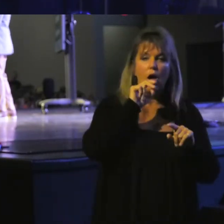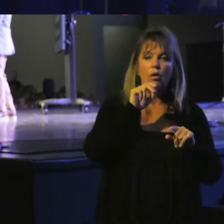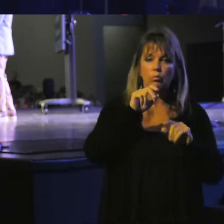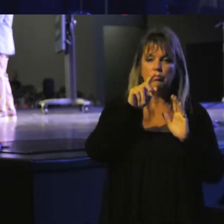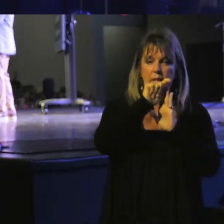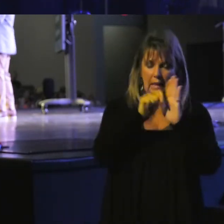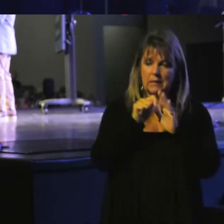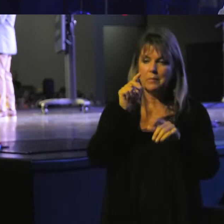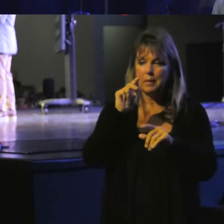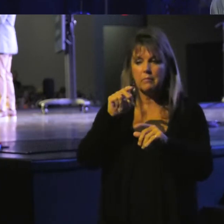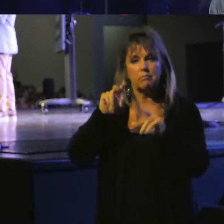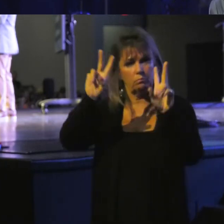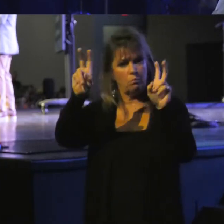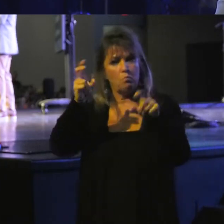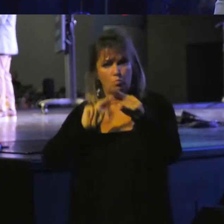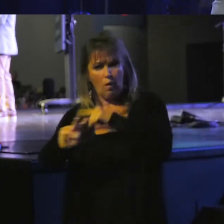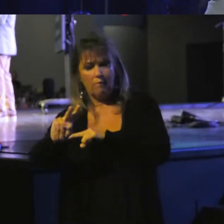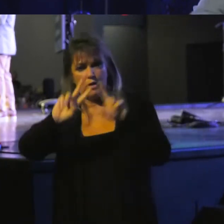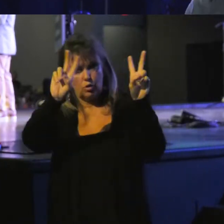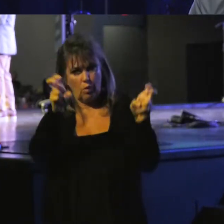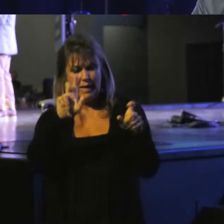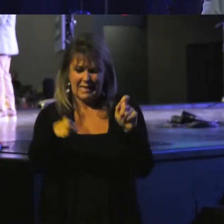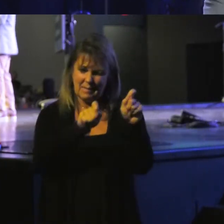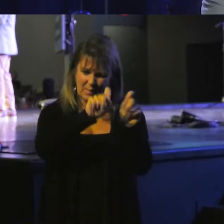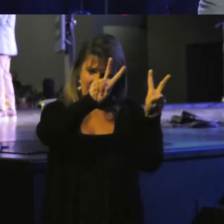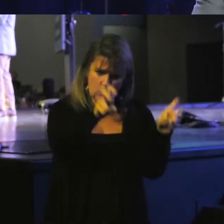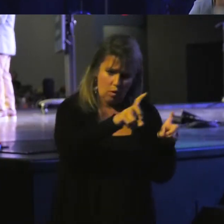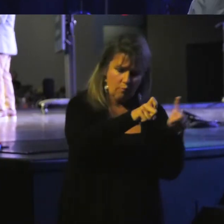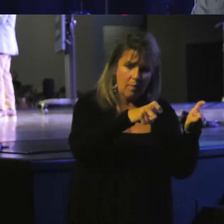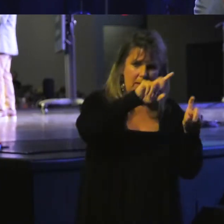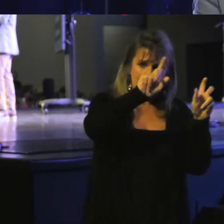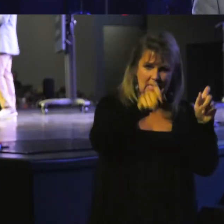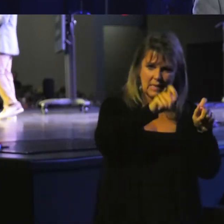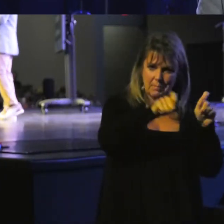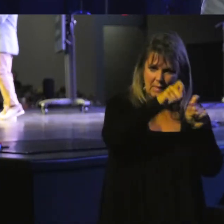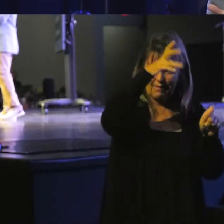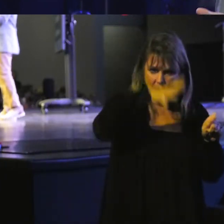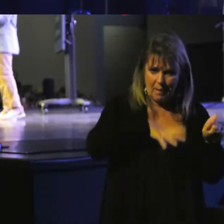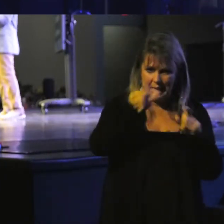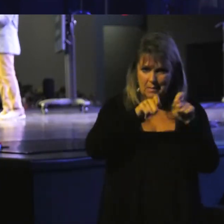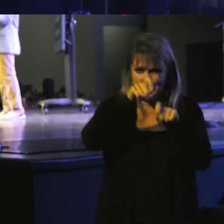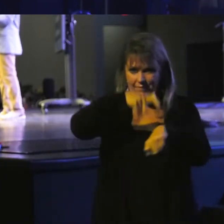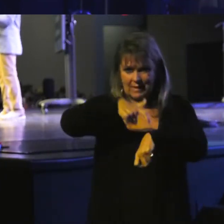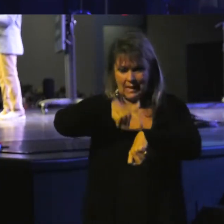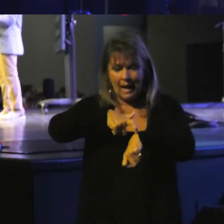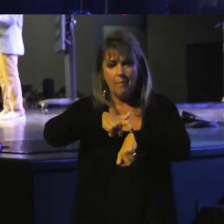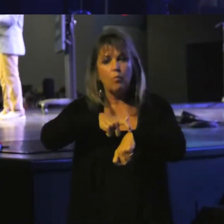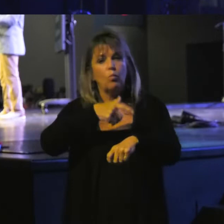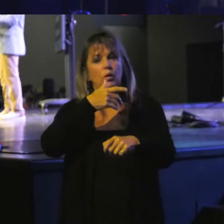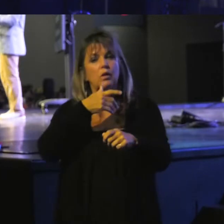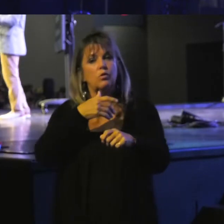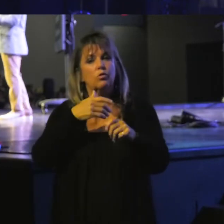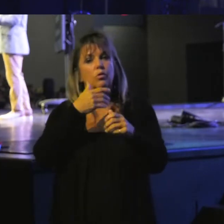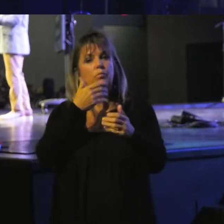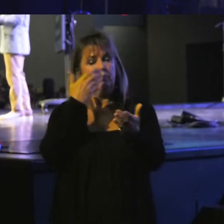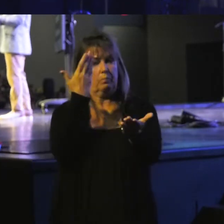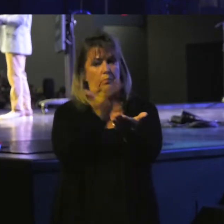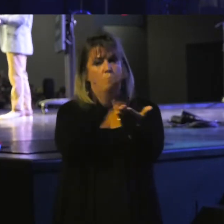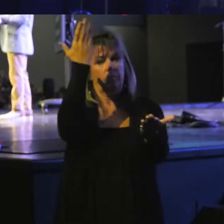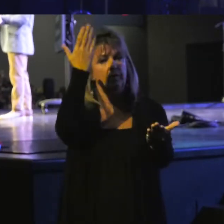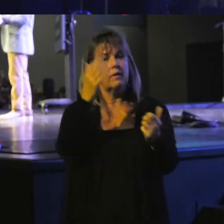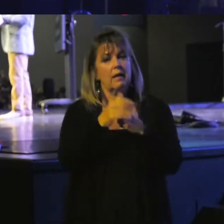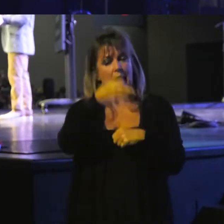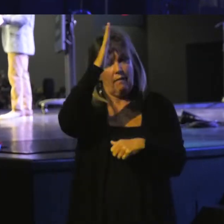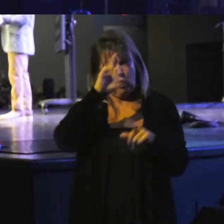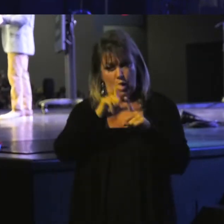quoted back and forth, but this is a specific quote of a specific guy at a specific time, which proves the validity of God's Word because Micah